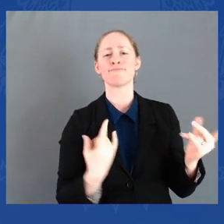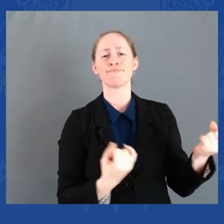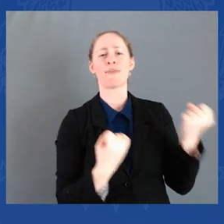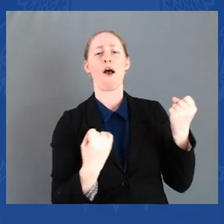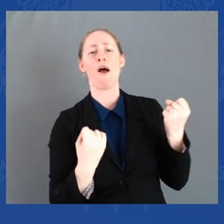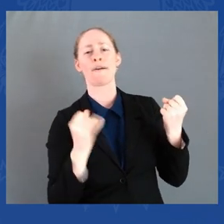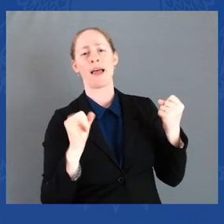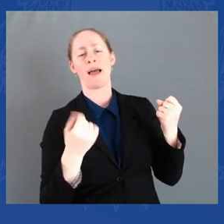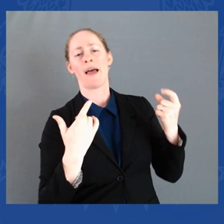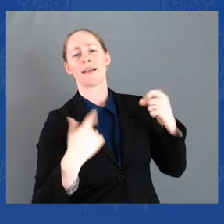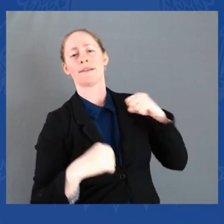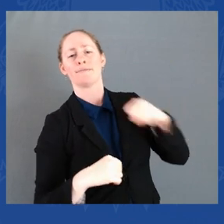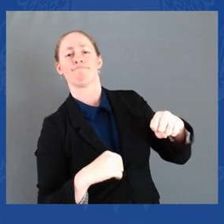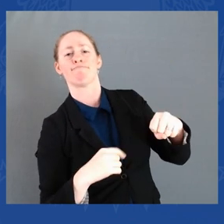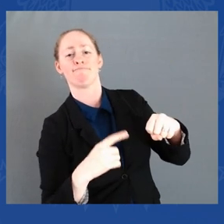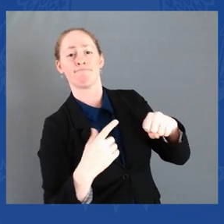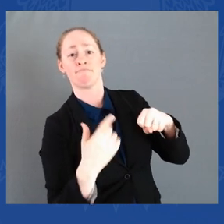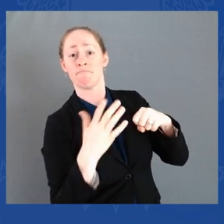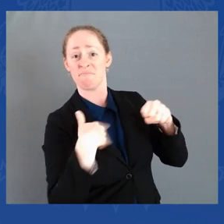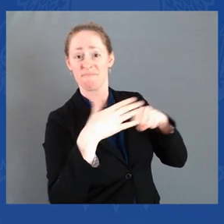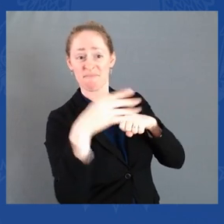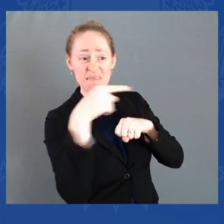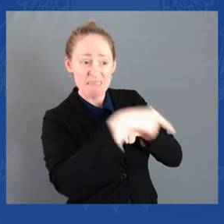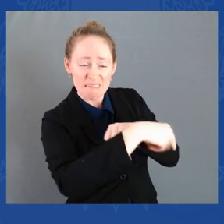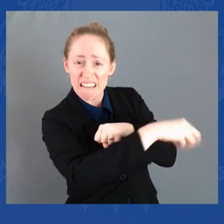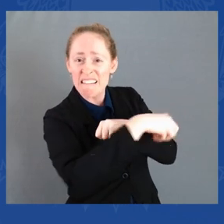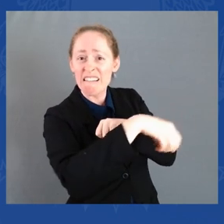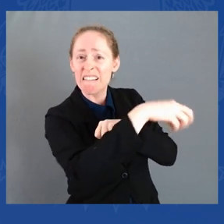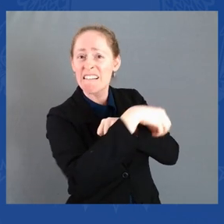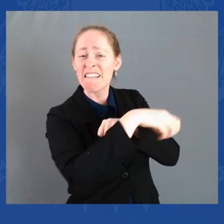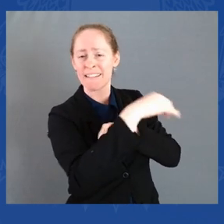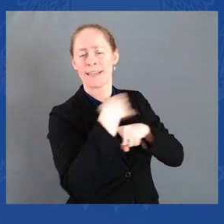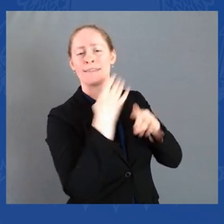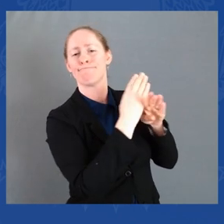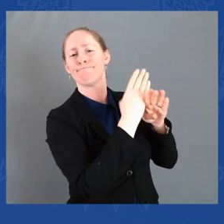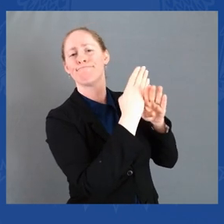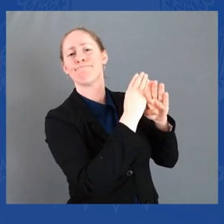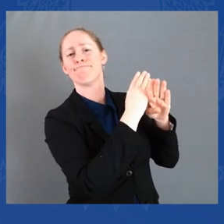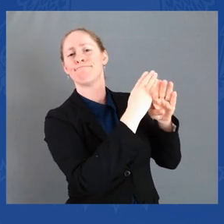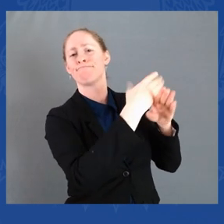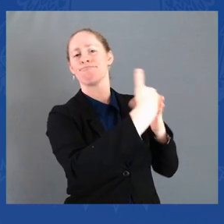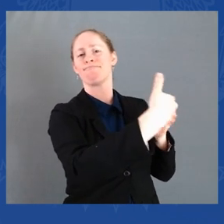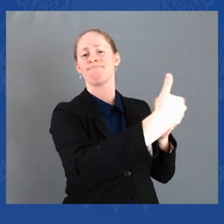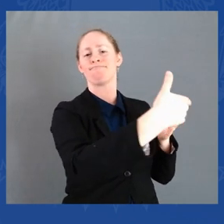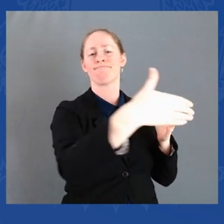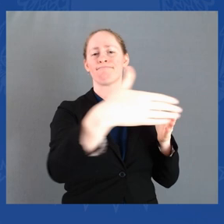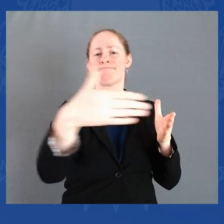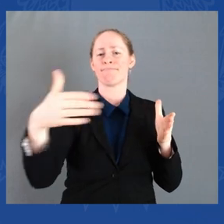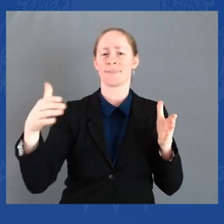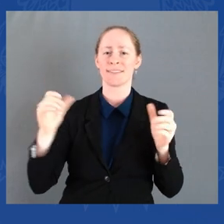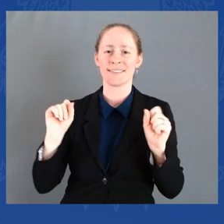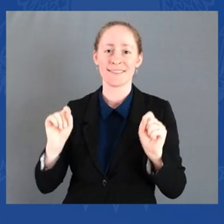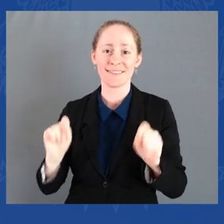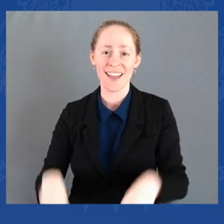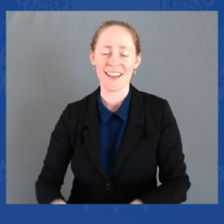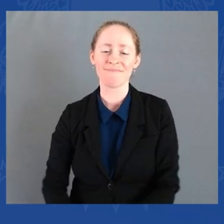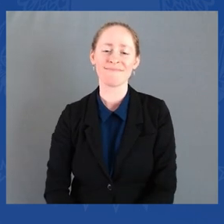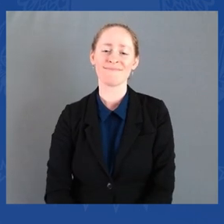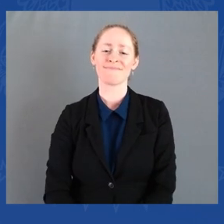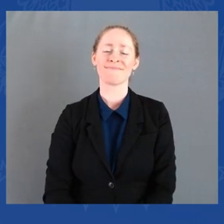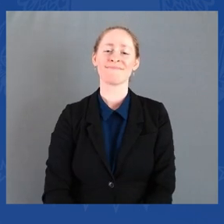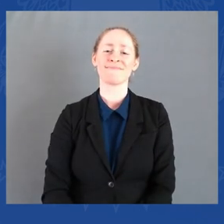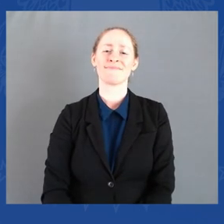external, that threatens to unravel, and this is key, this